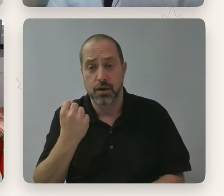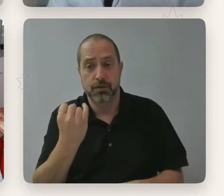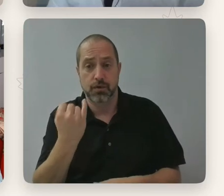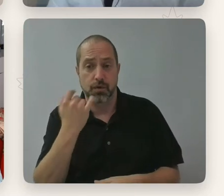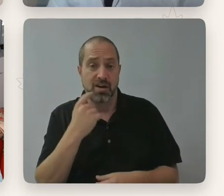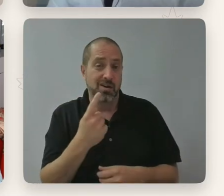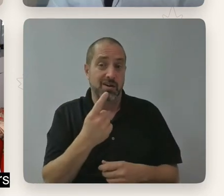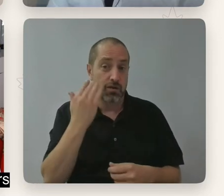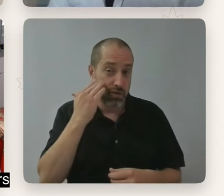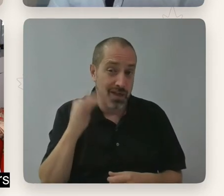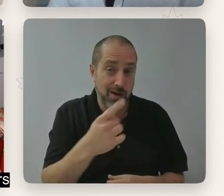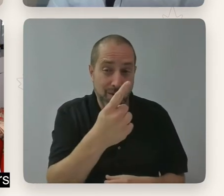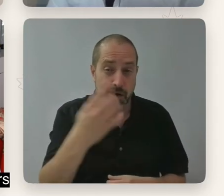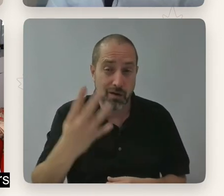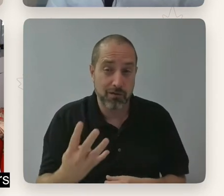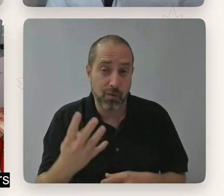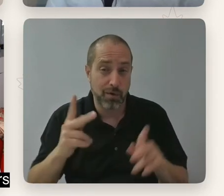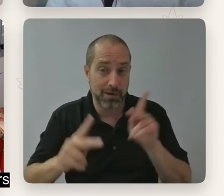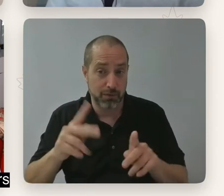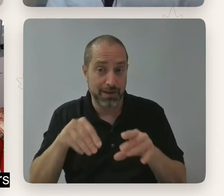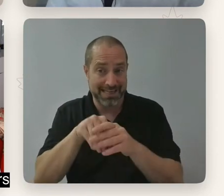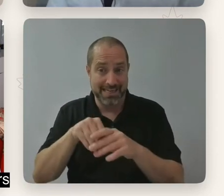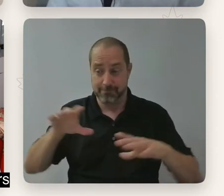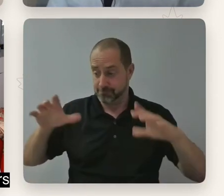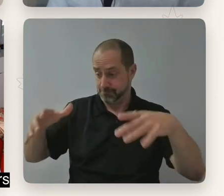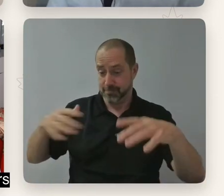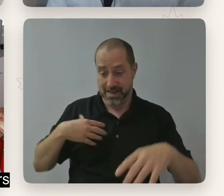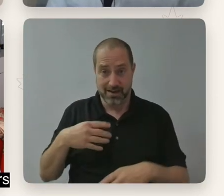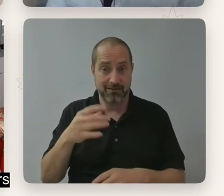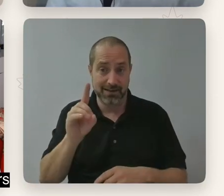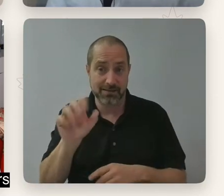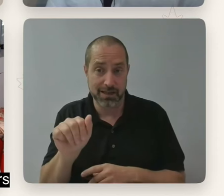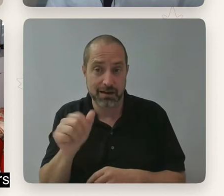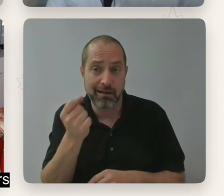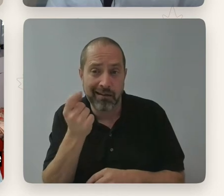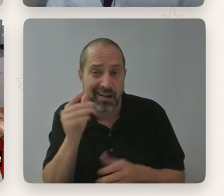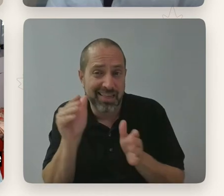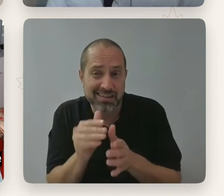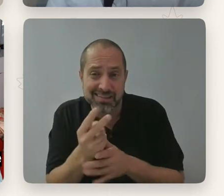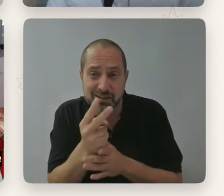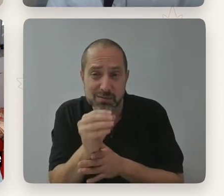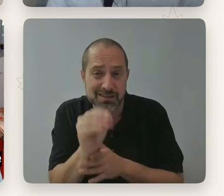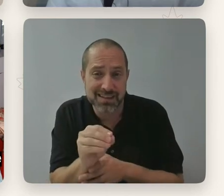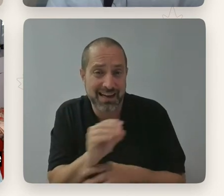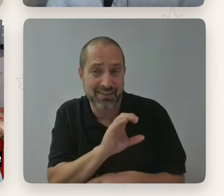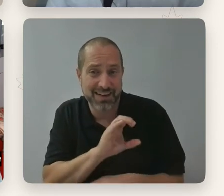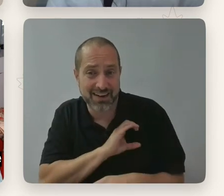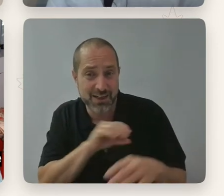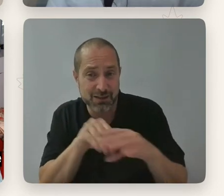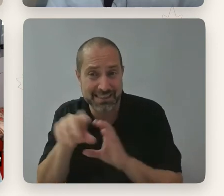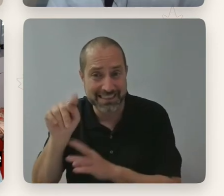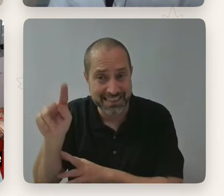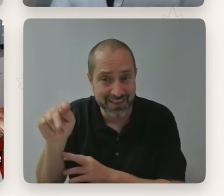in four people in society has a disability, but less than two percent of characters in television